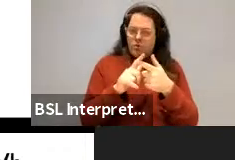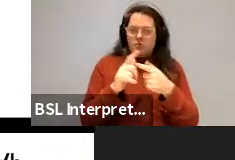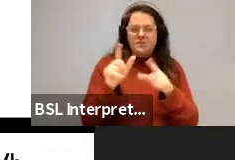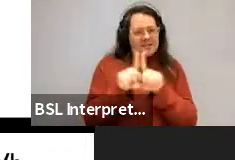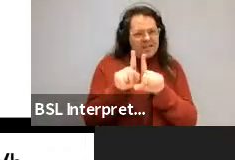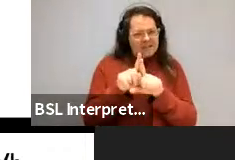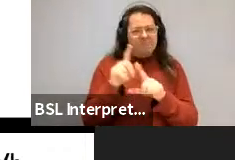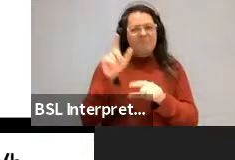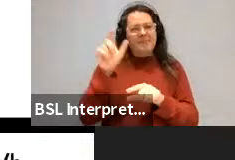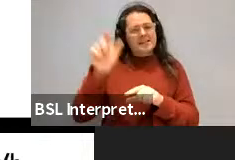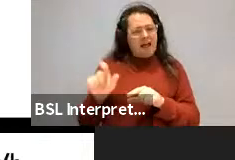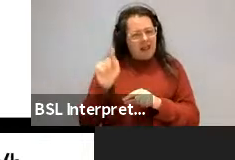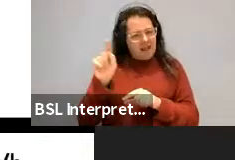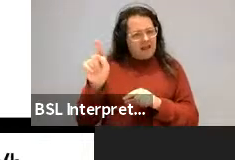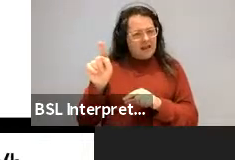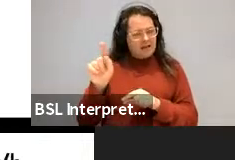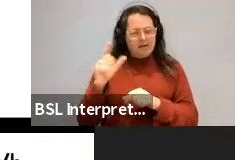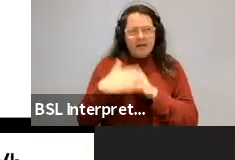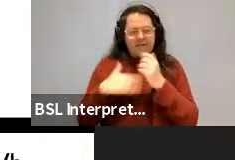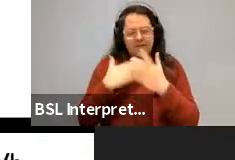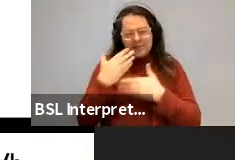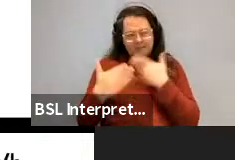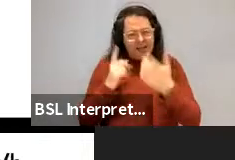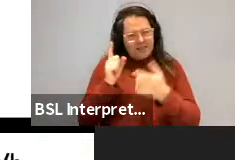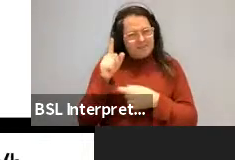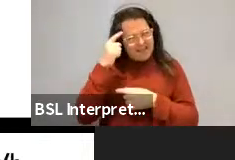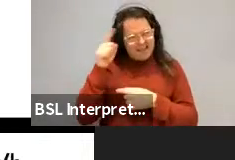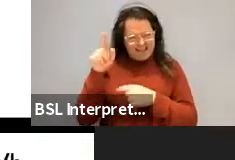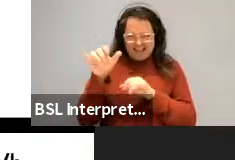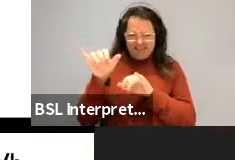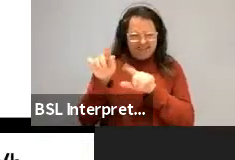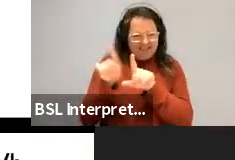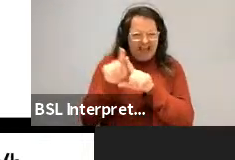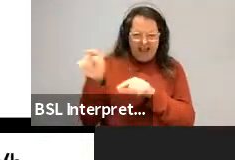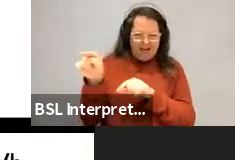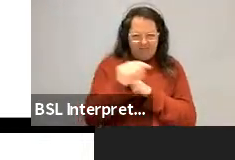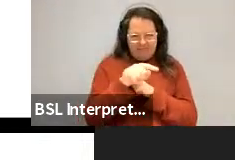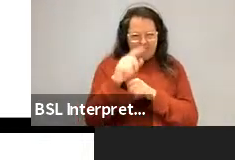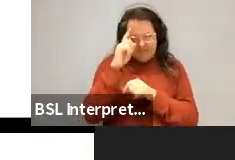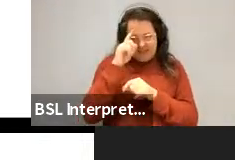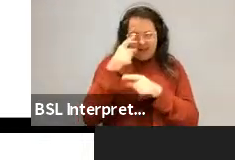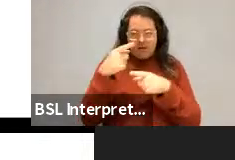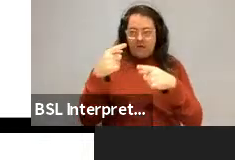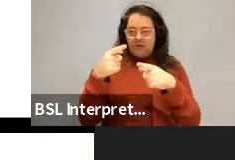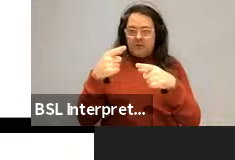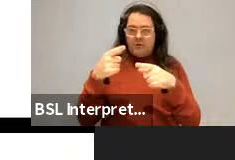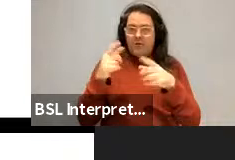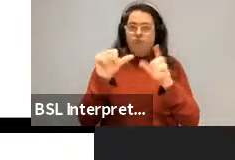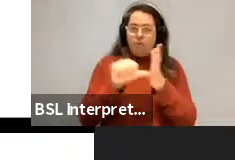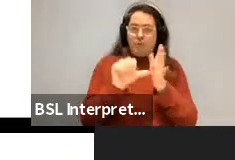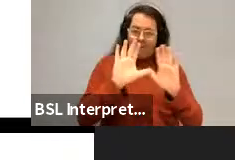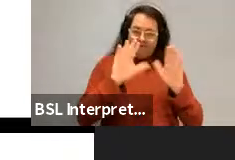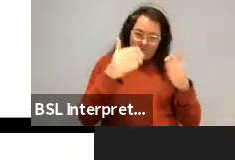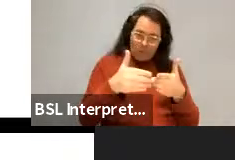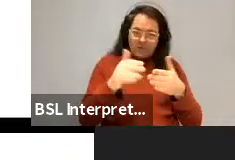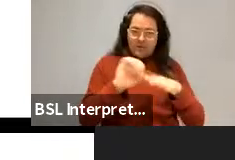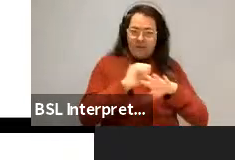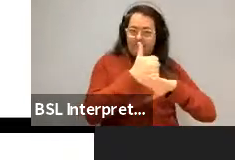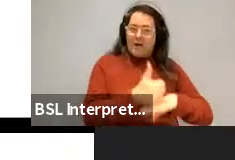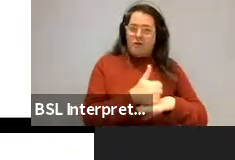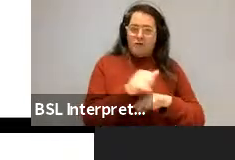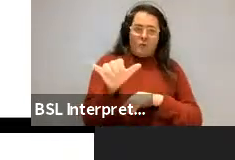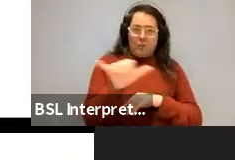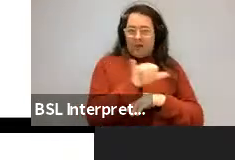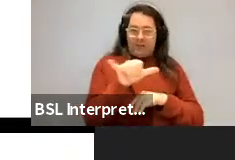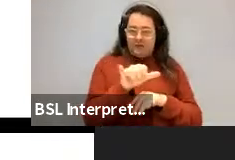Italian and didn't explain it, but, uh, we think it's just due to conflict between focus and background. Um, and this theory makes a